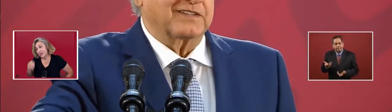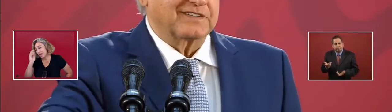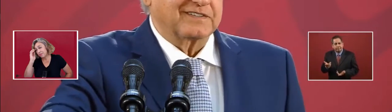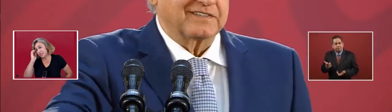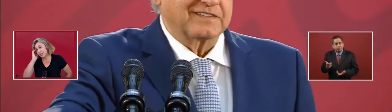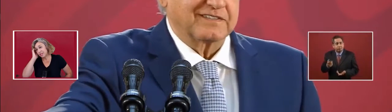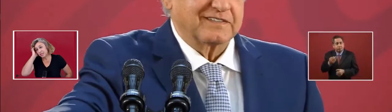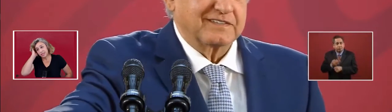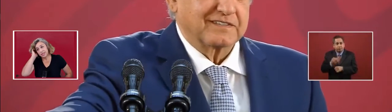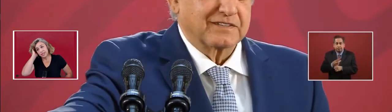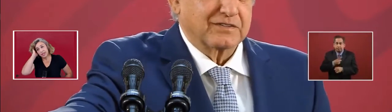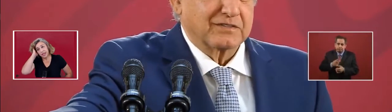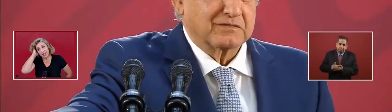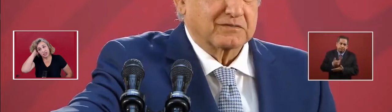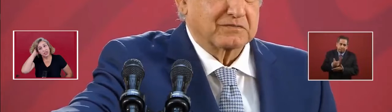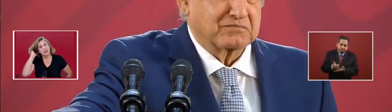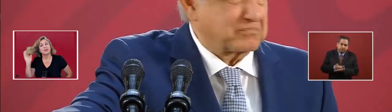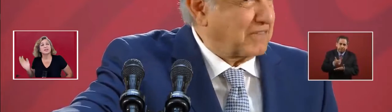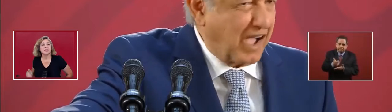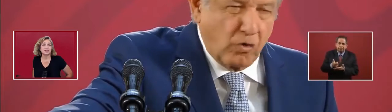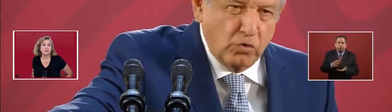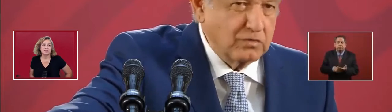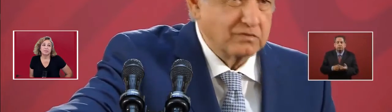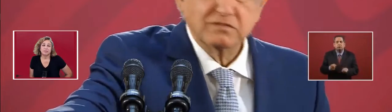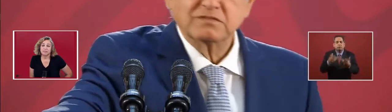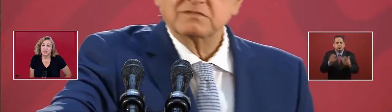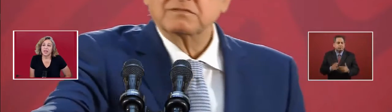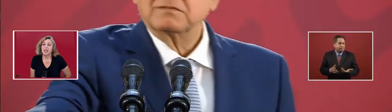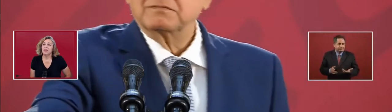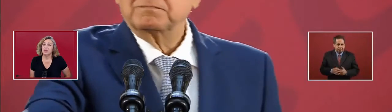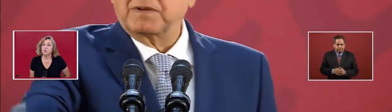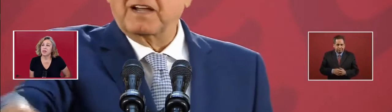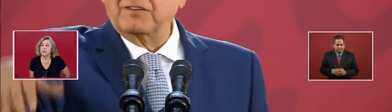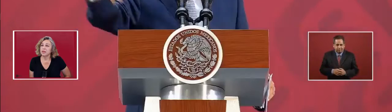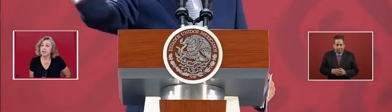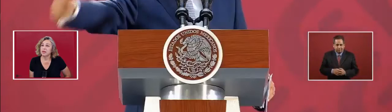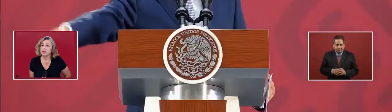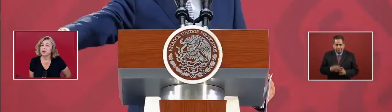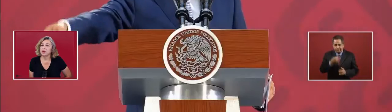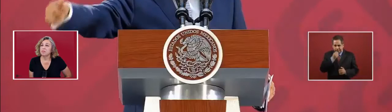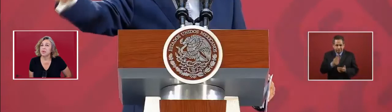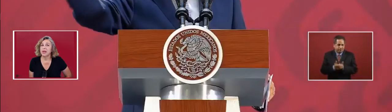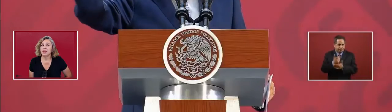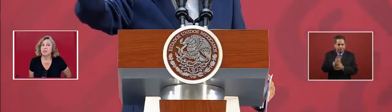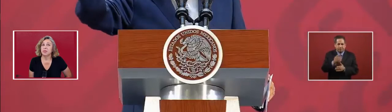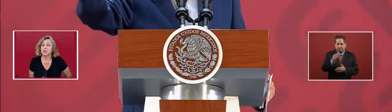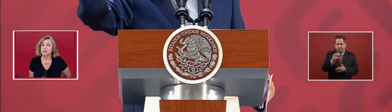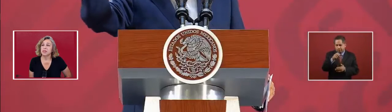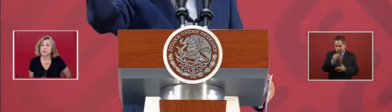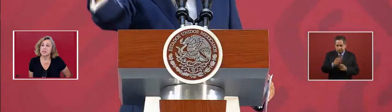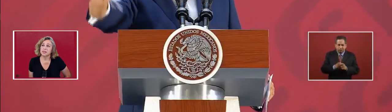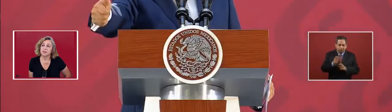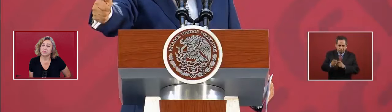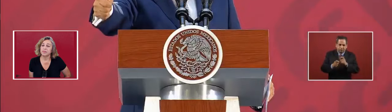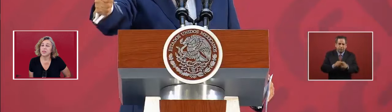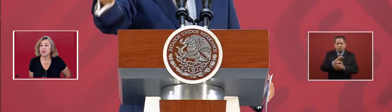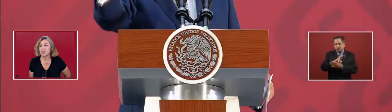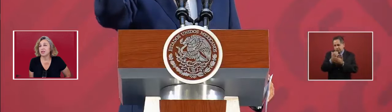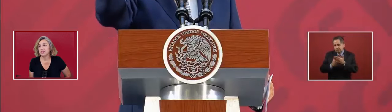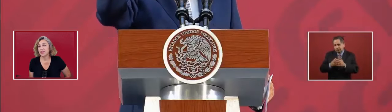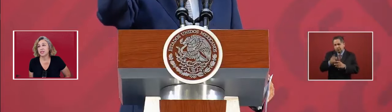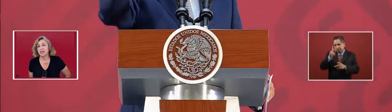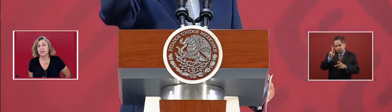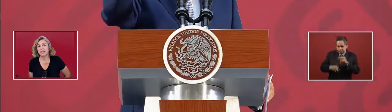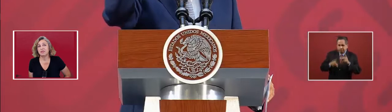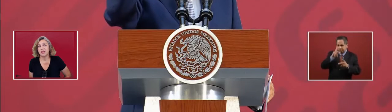How much is, is it going to actually cost us? Even with paying the bonuses, the